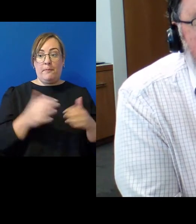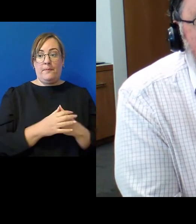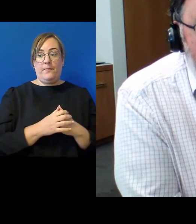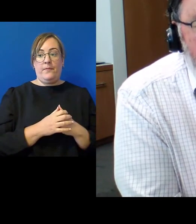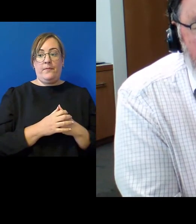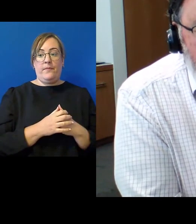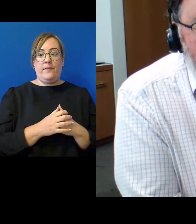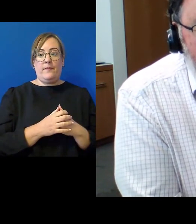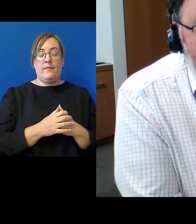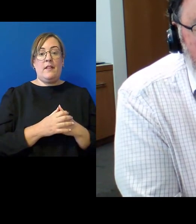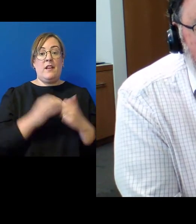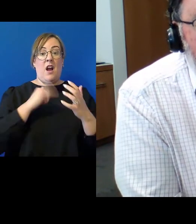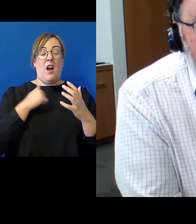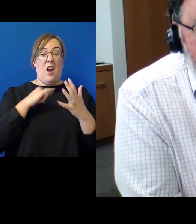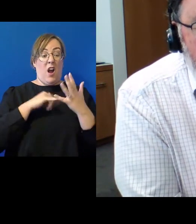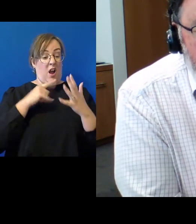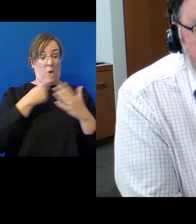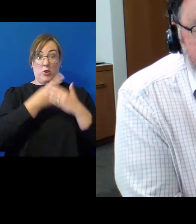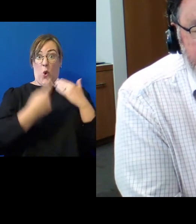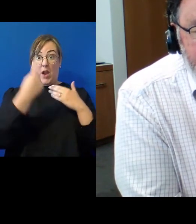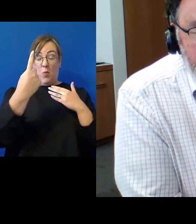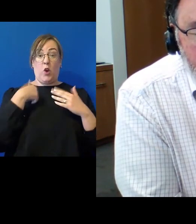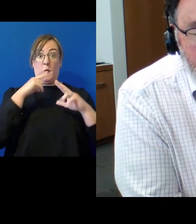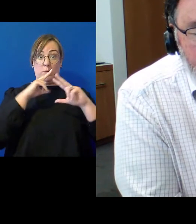and the only person in the courtroom who spoke Māori